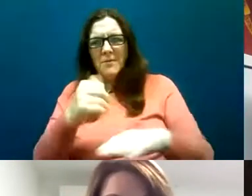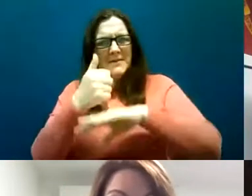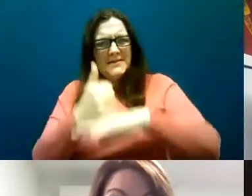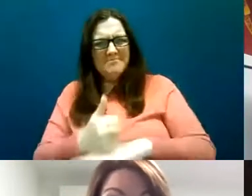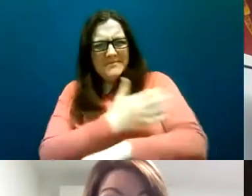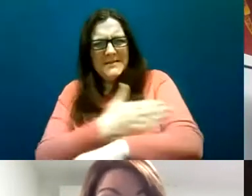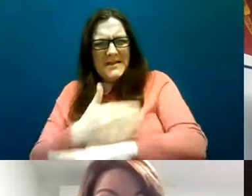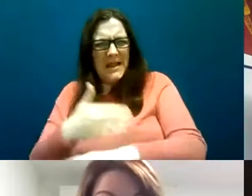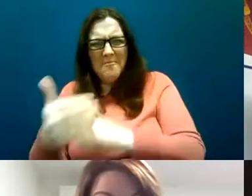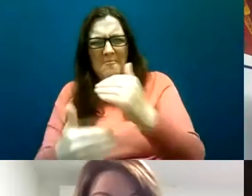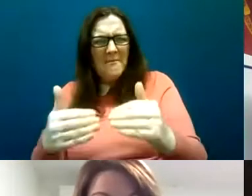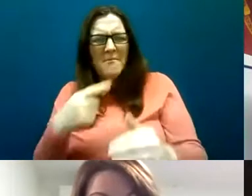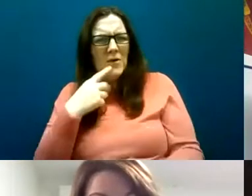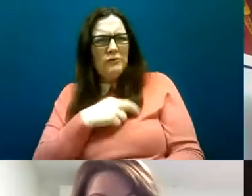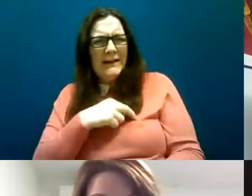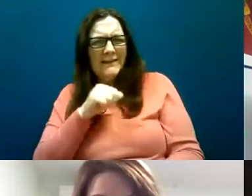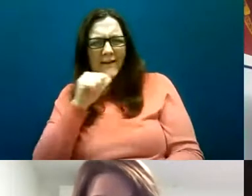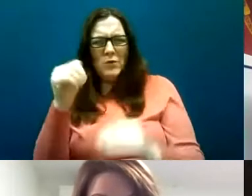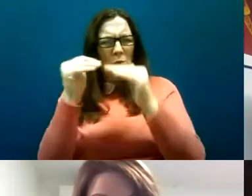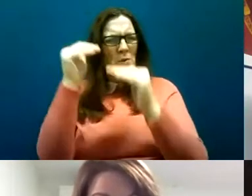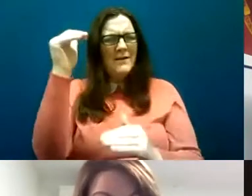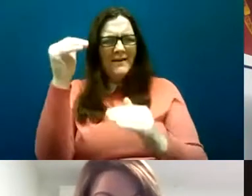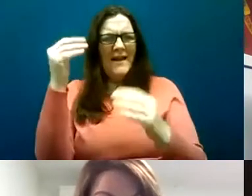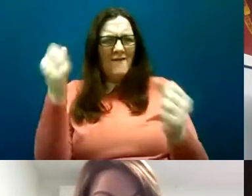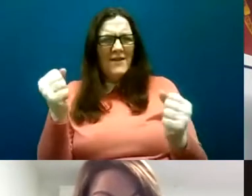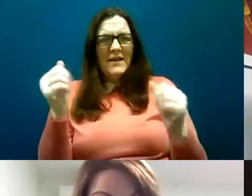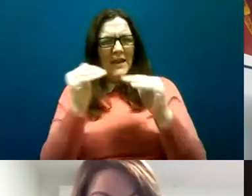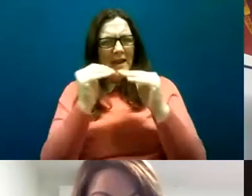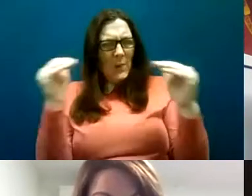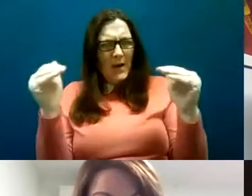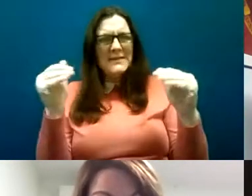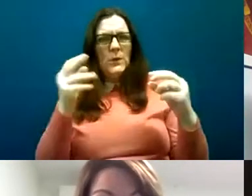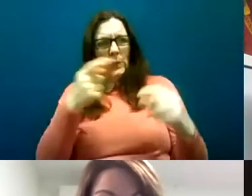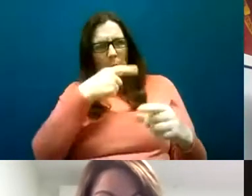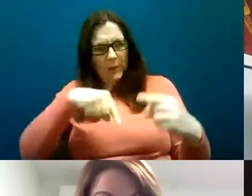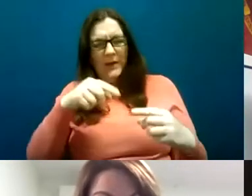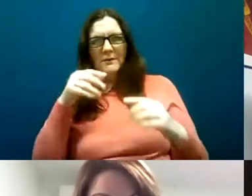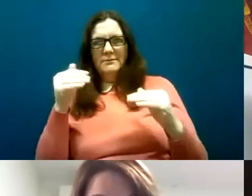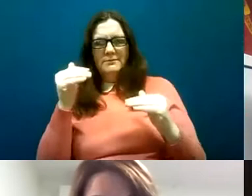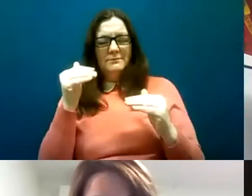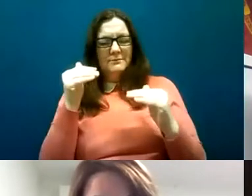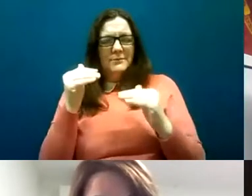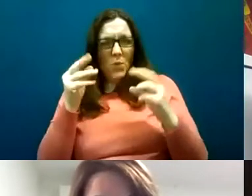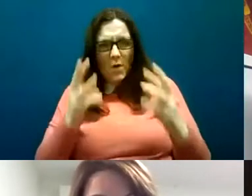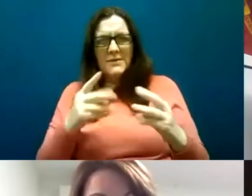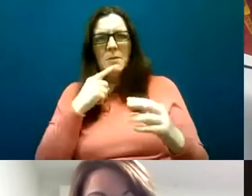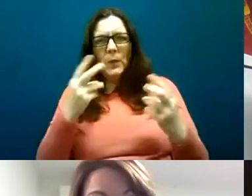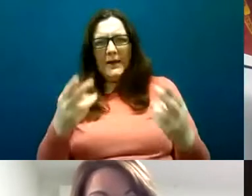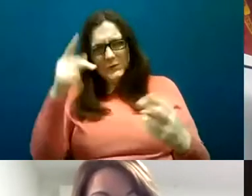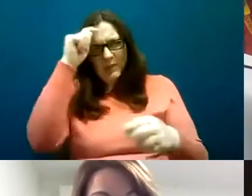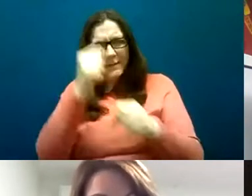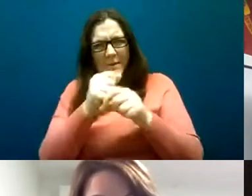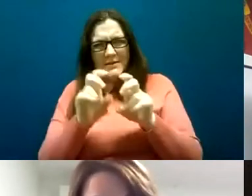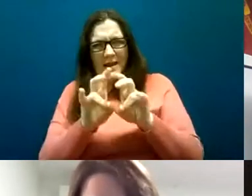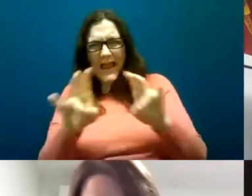but really we're not so equality is obviously something we all strive for but we have to consider equity and